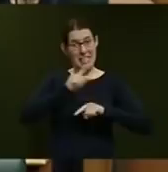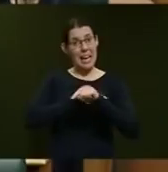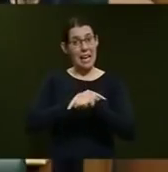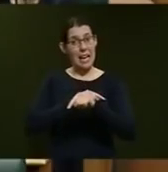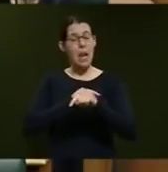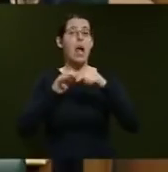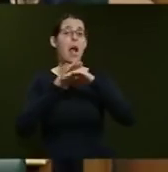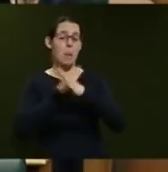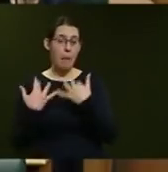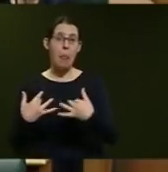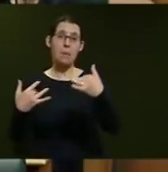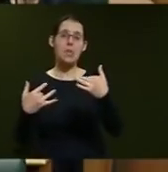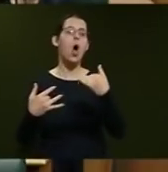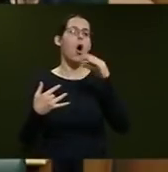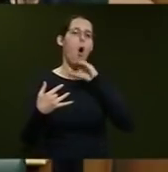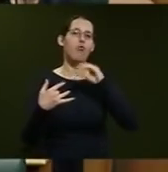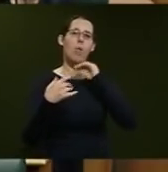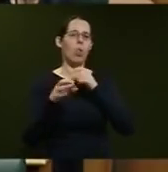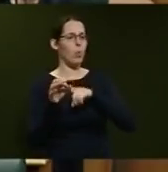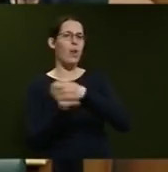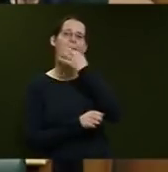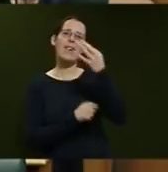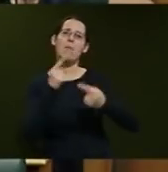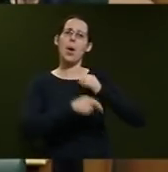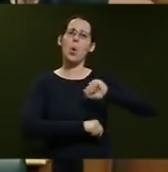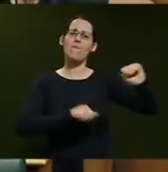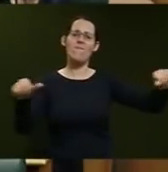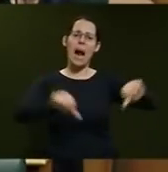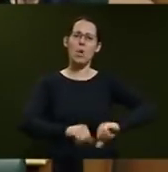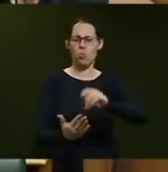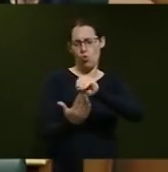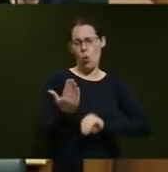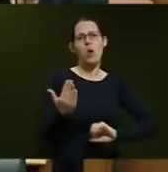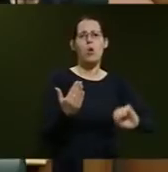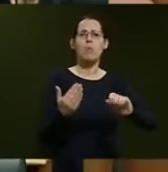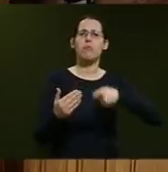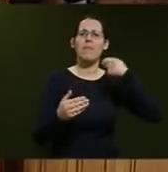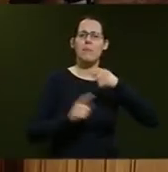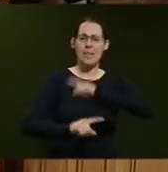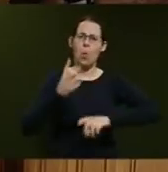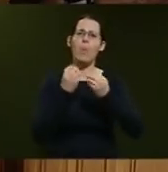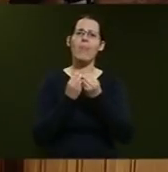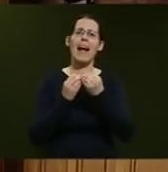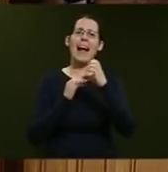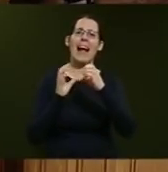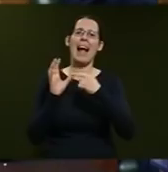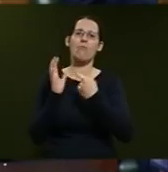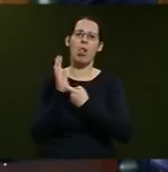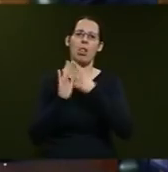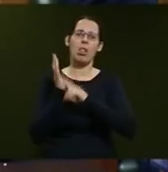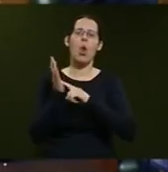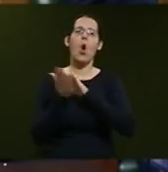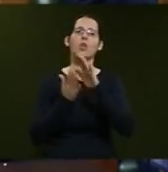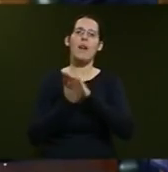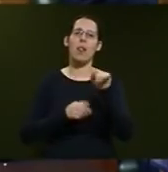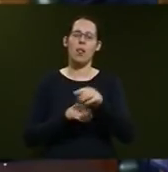House about her failure to record her breakfast meeting with Carol Hirshfield? Mr Speaker, I've been asked